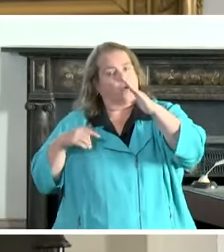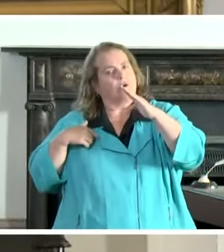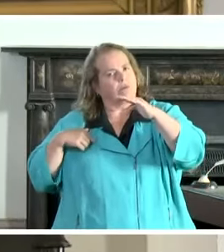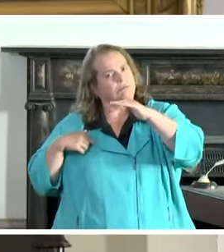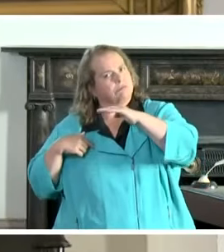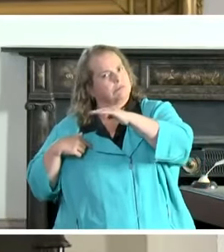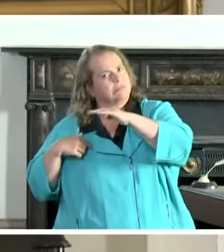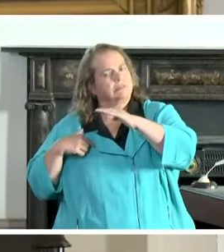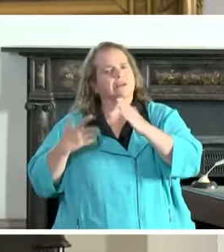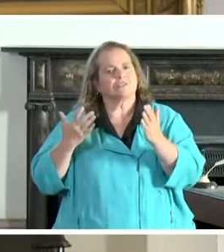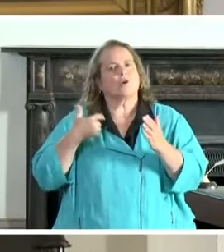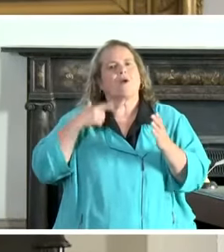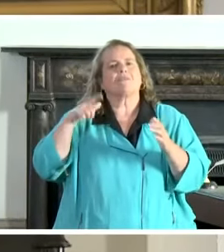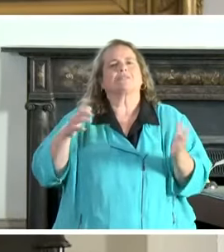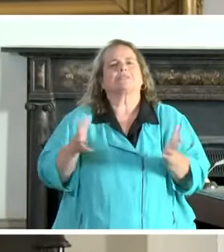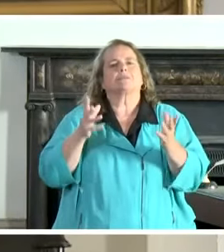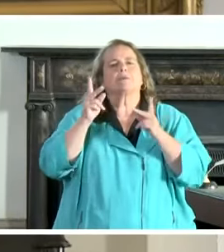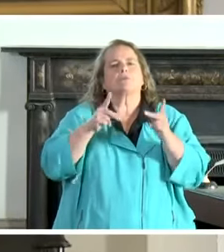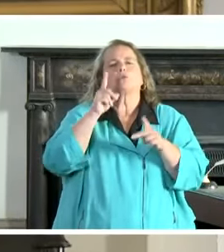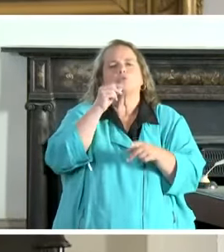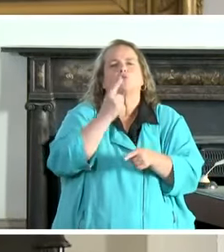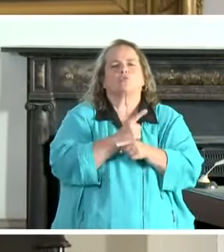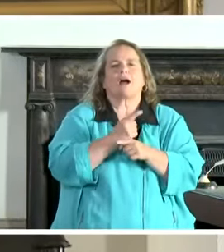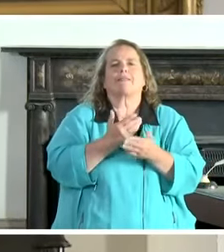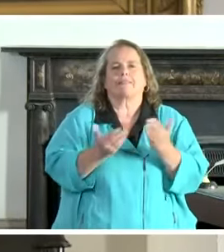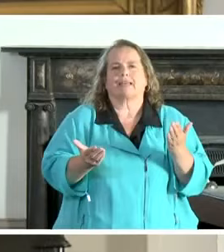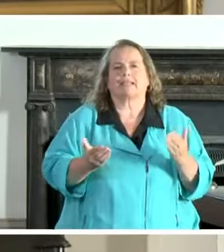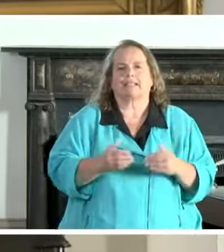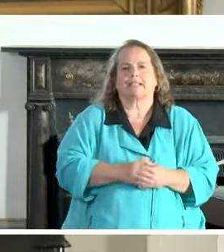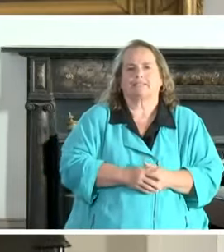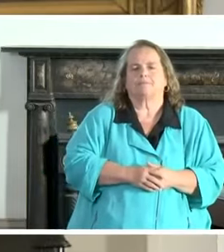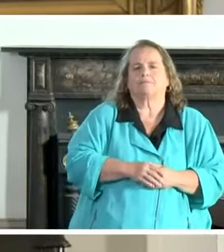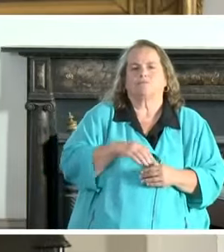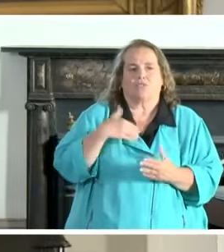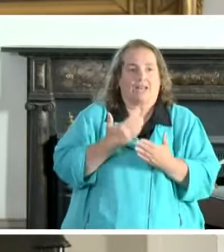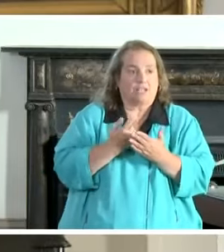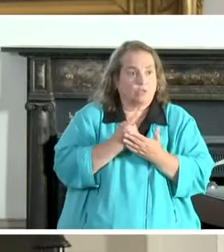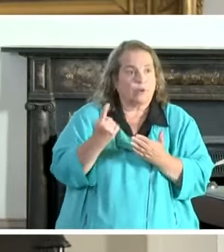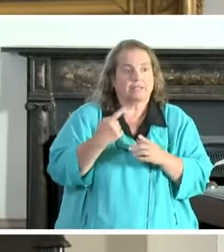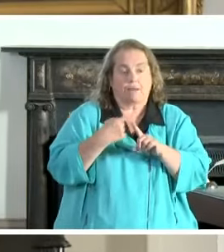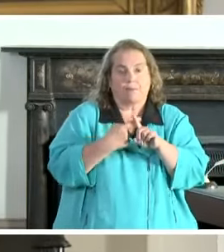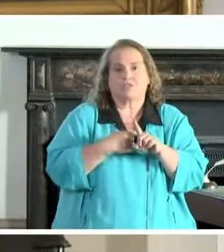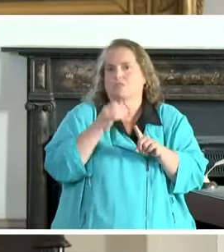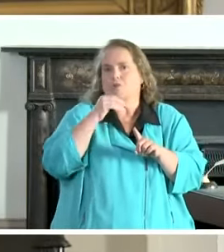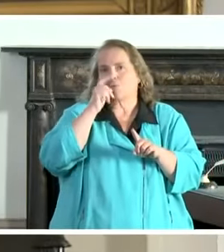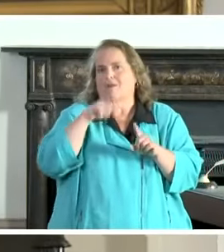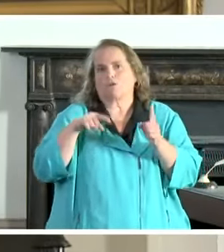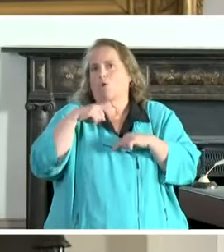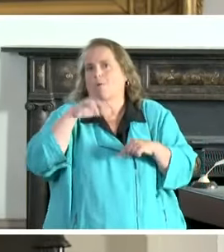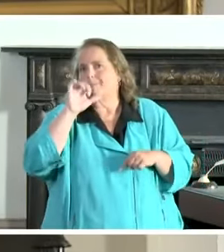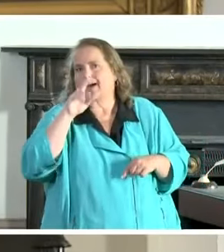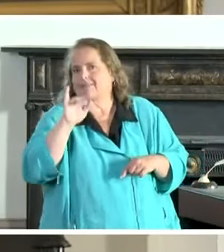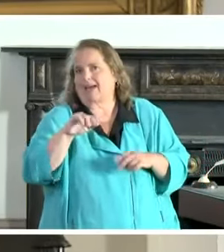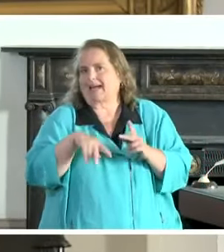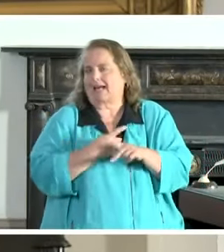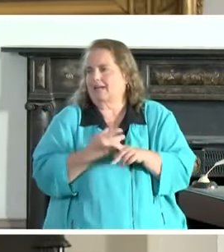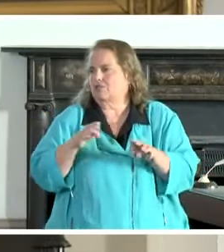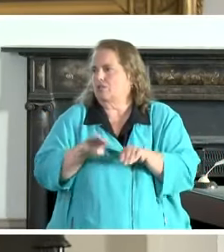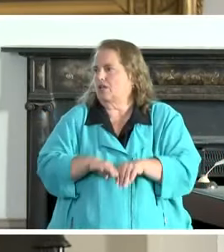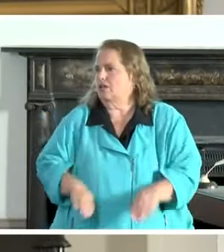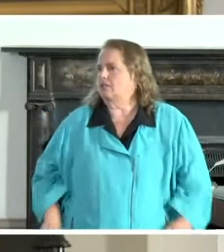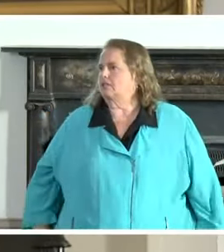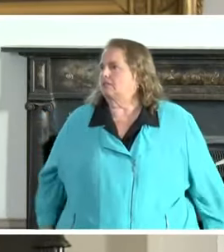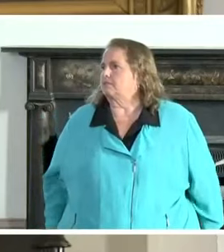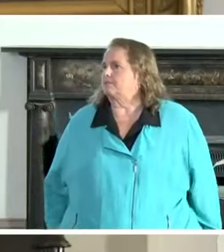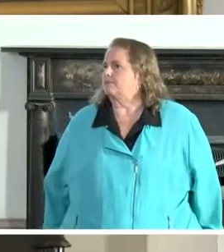people to do the right thing going forward over the next weeks and months so that hopefully we never have to go back to that kind of shutdown. I have one